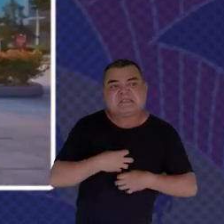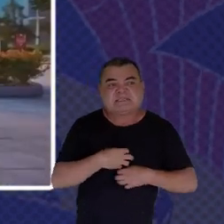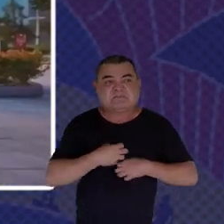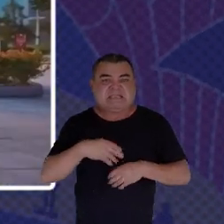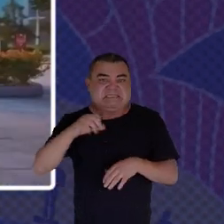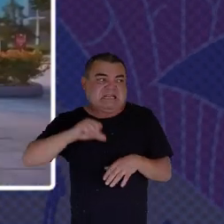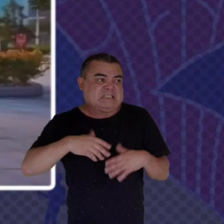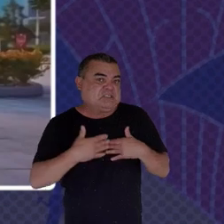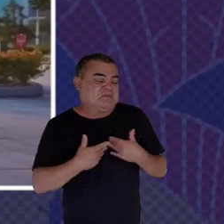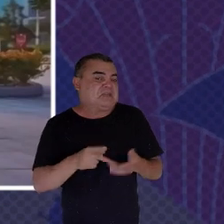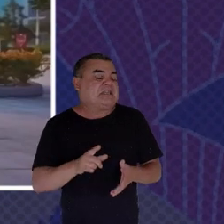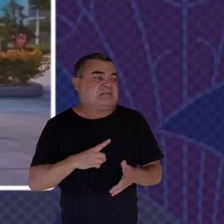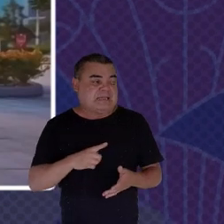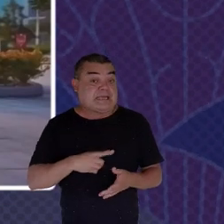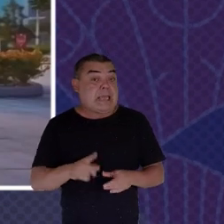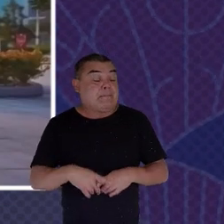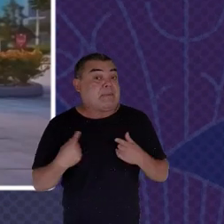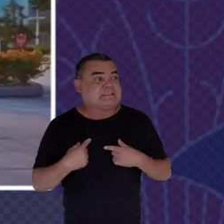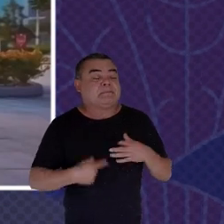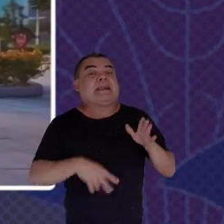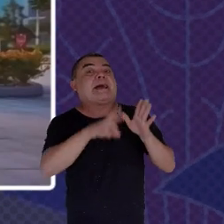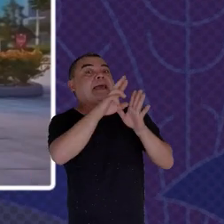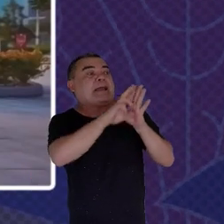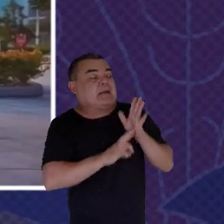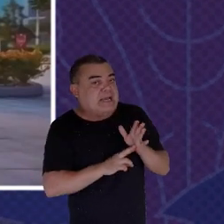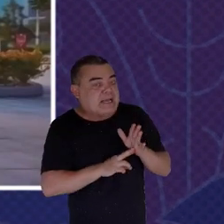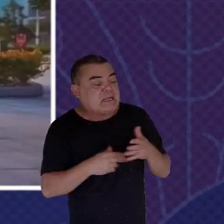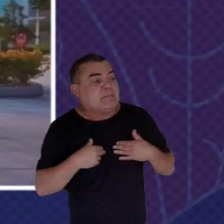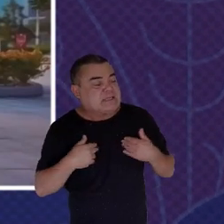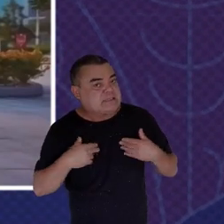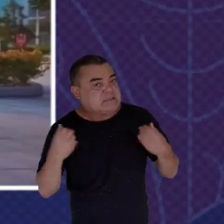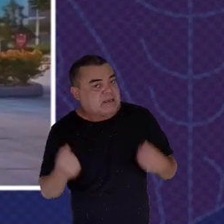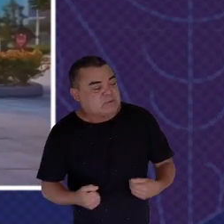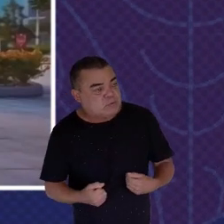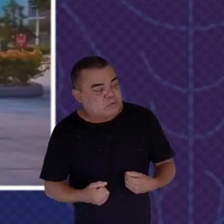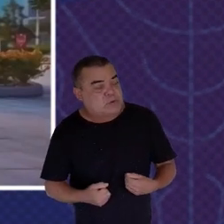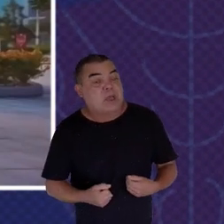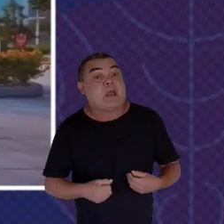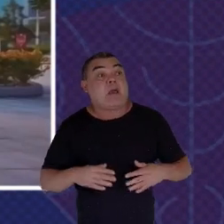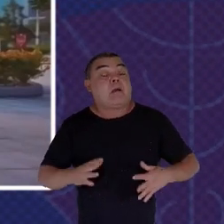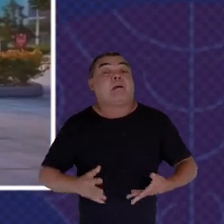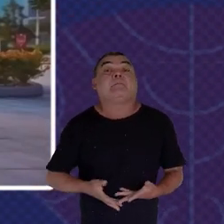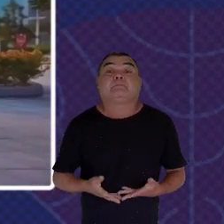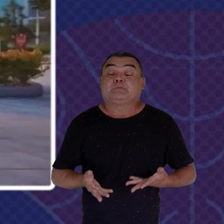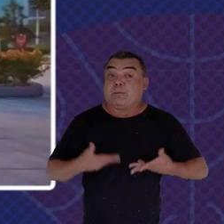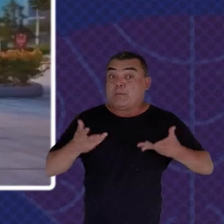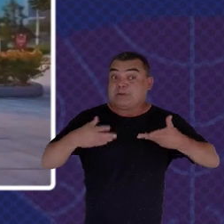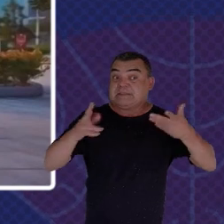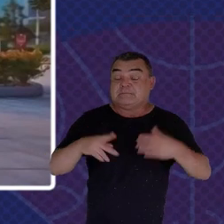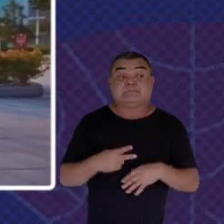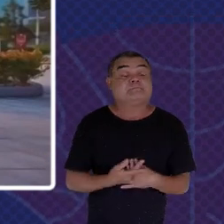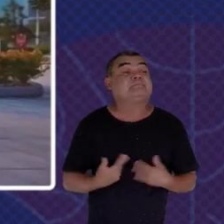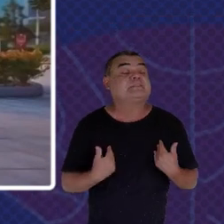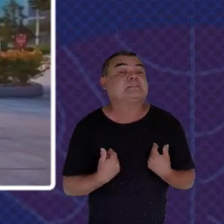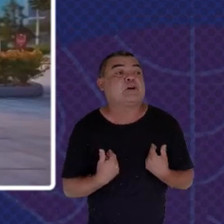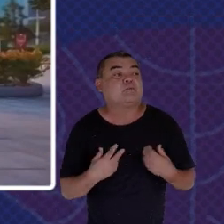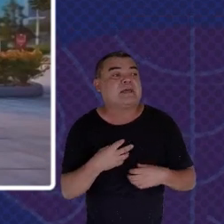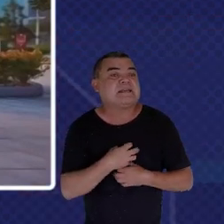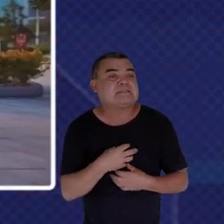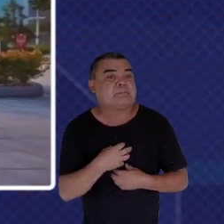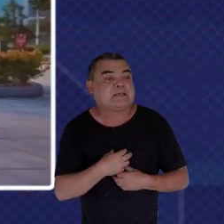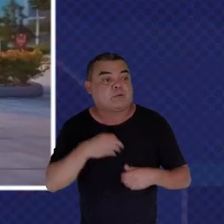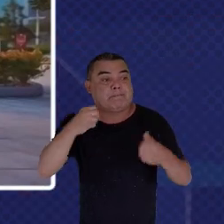actually when we regulate We need to regulate for promotional reasons too But we need to regulate To make sure that the positive things Actually happen